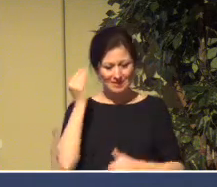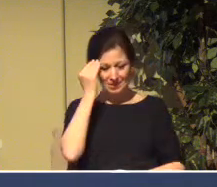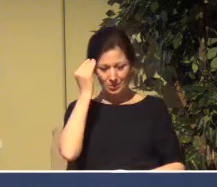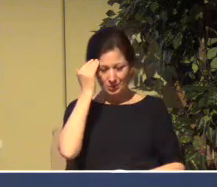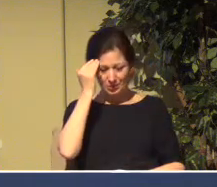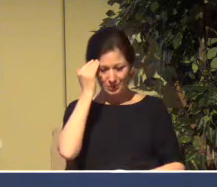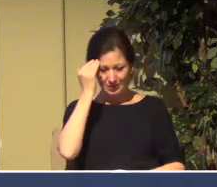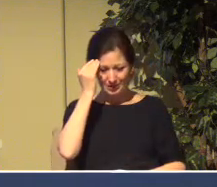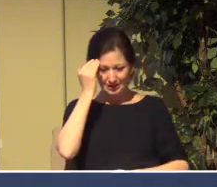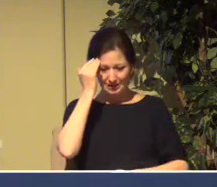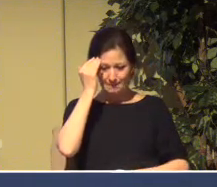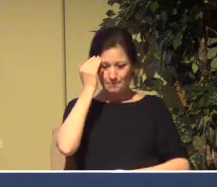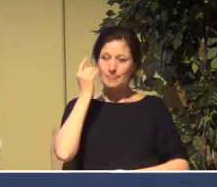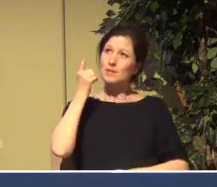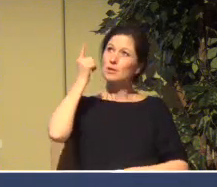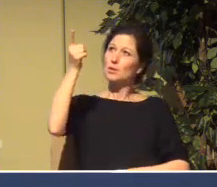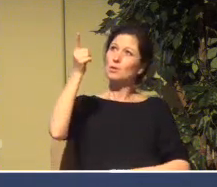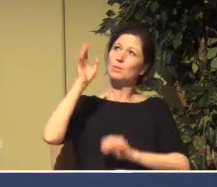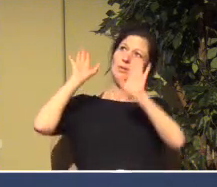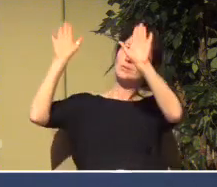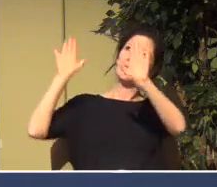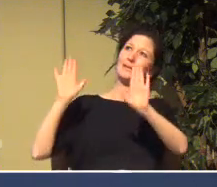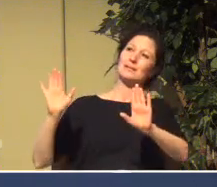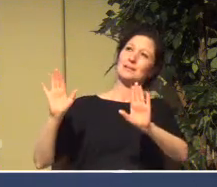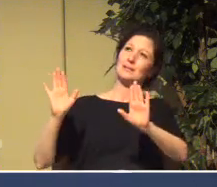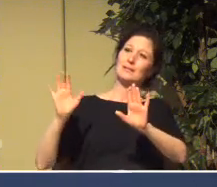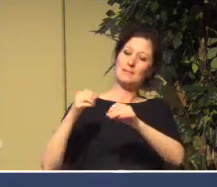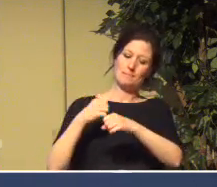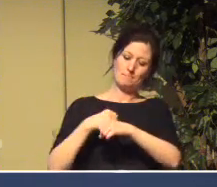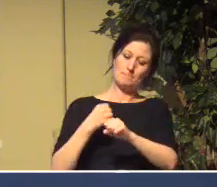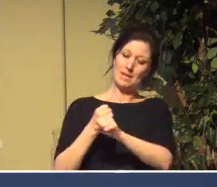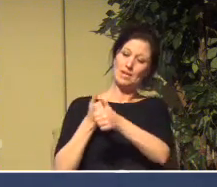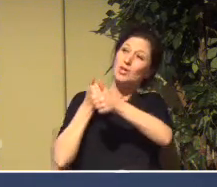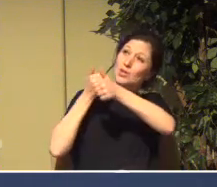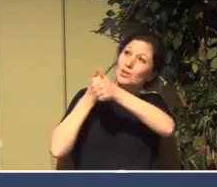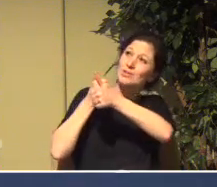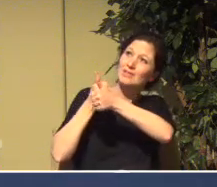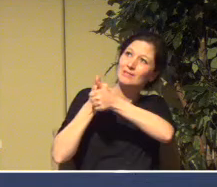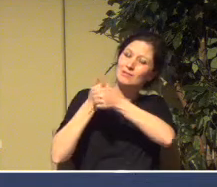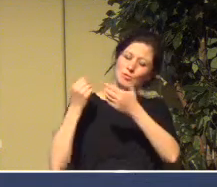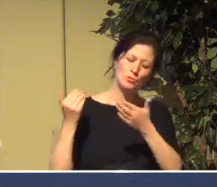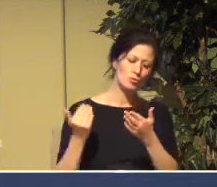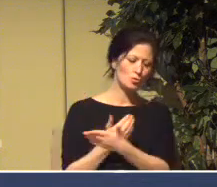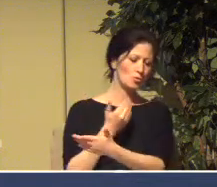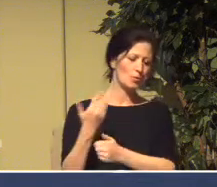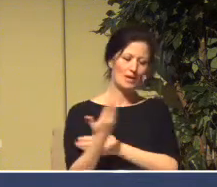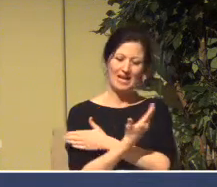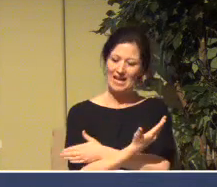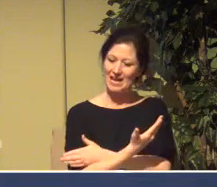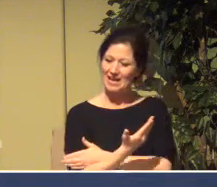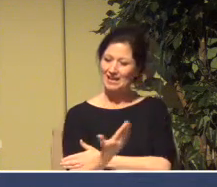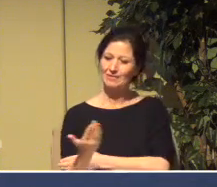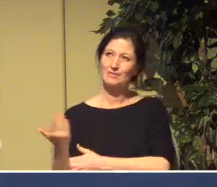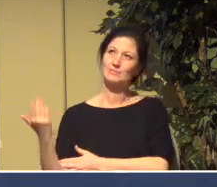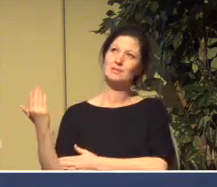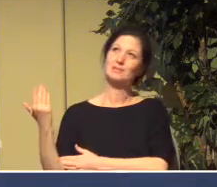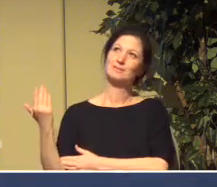Make yourself new to us every morning and pour out your life,